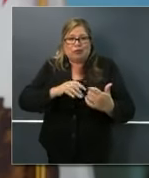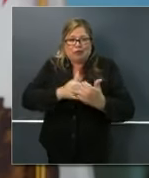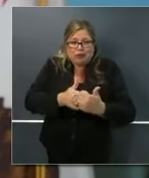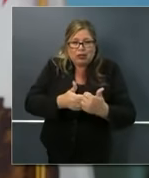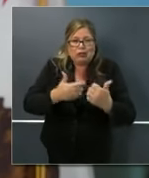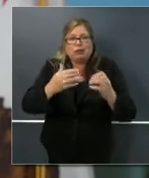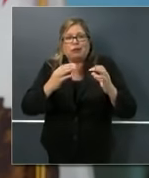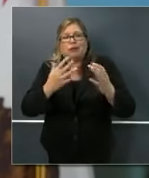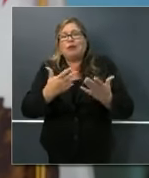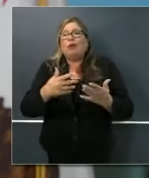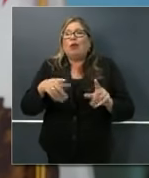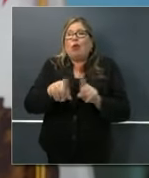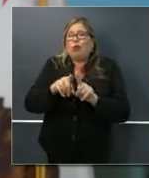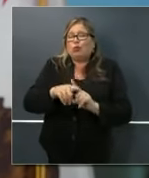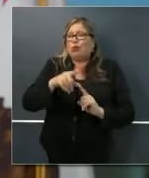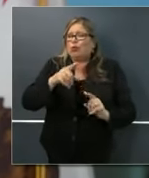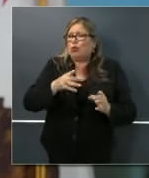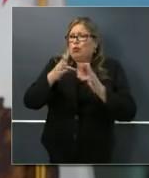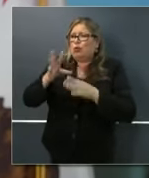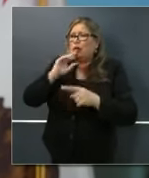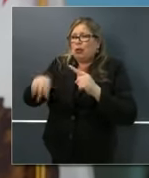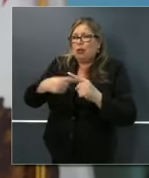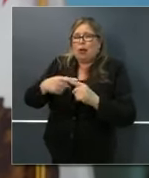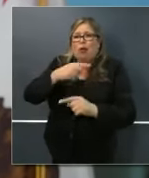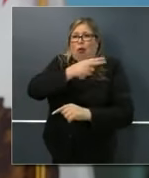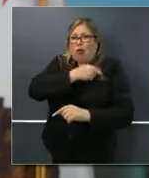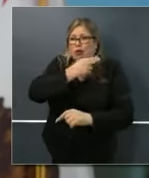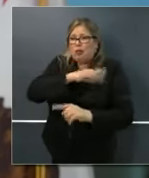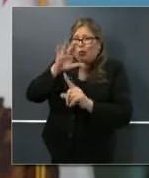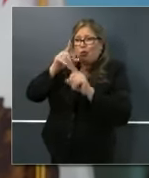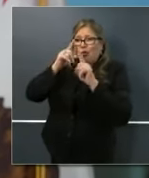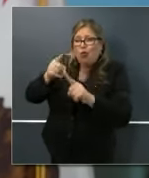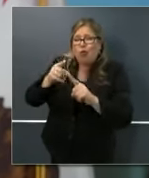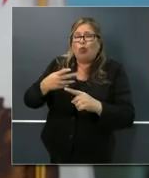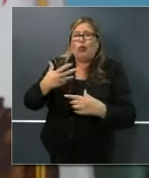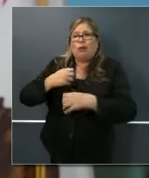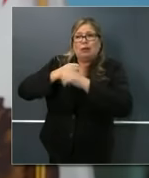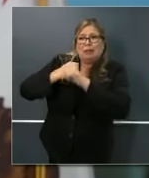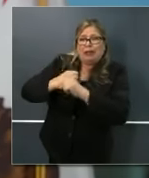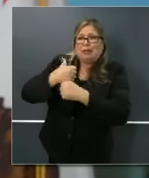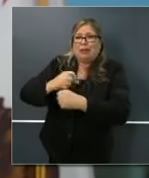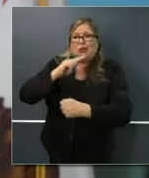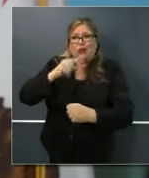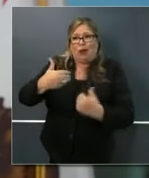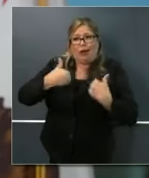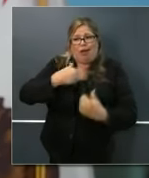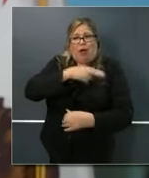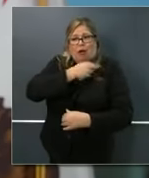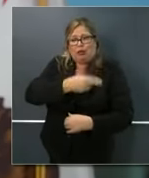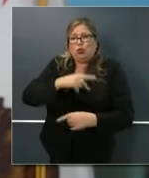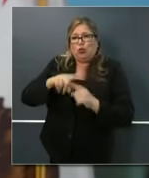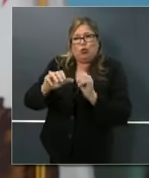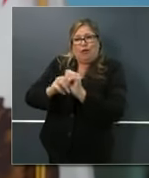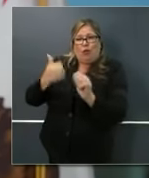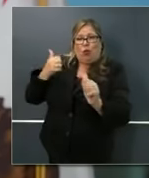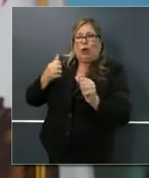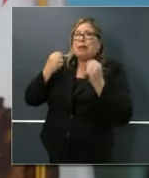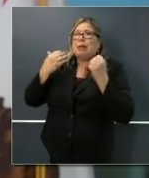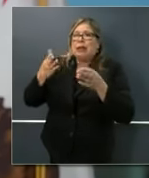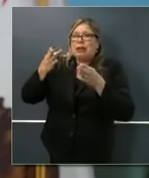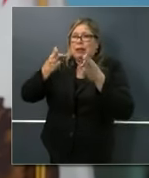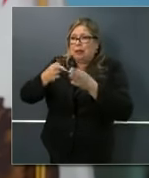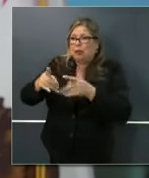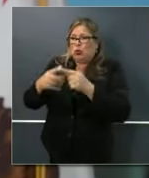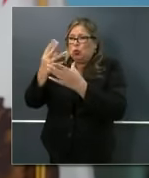to prevent hospitals from being overrun with sick patients and prevent Californians from potentially dying. Can you explain how you weighed the